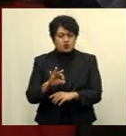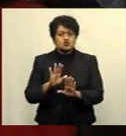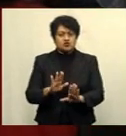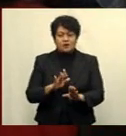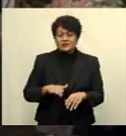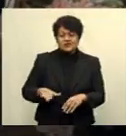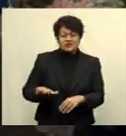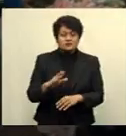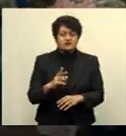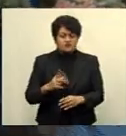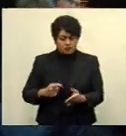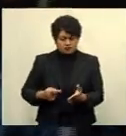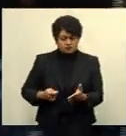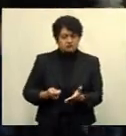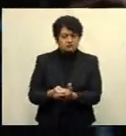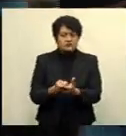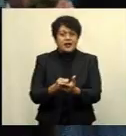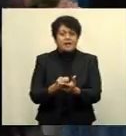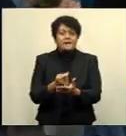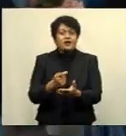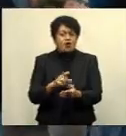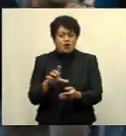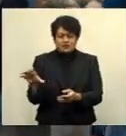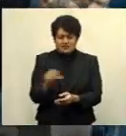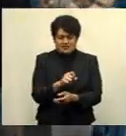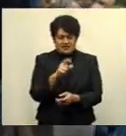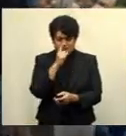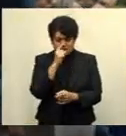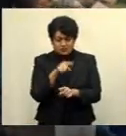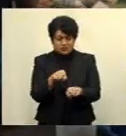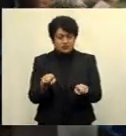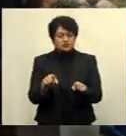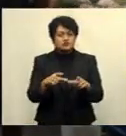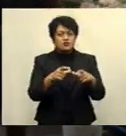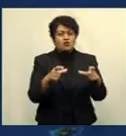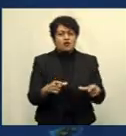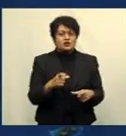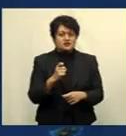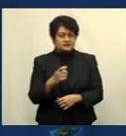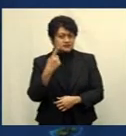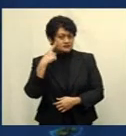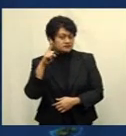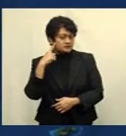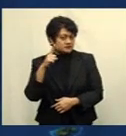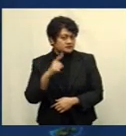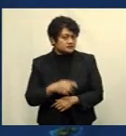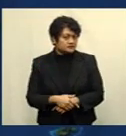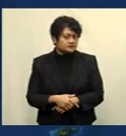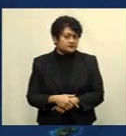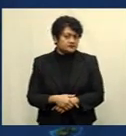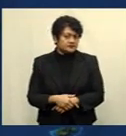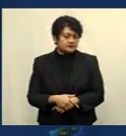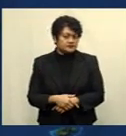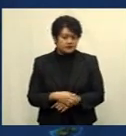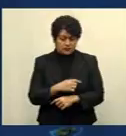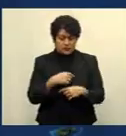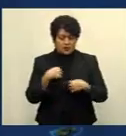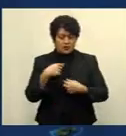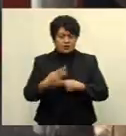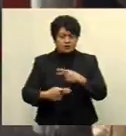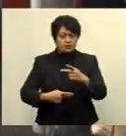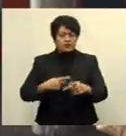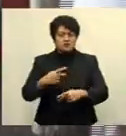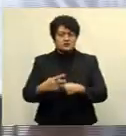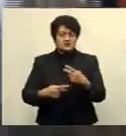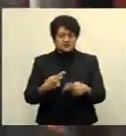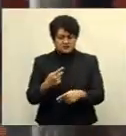charging and taking people to court. are stepping up on it and we will be processing and taking